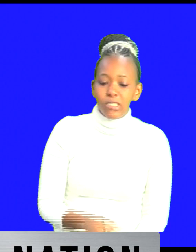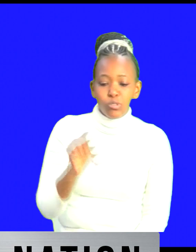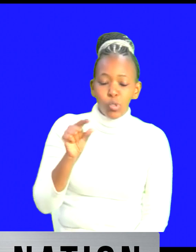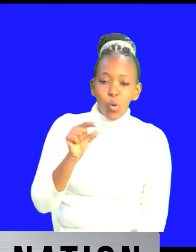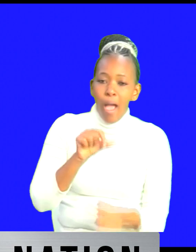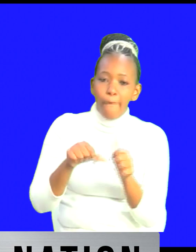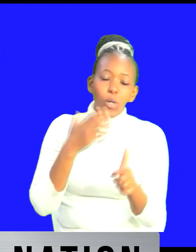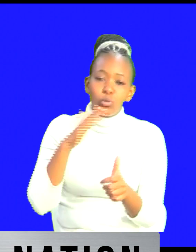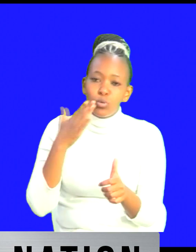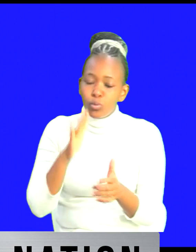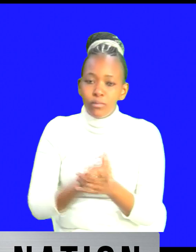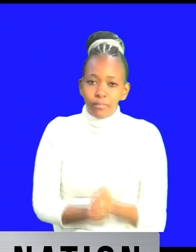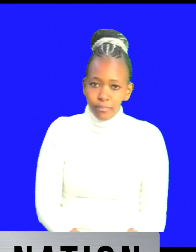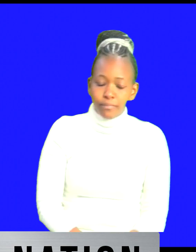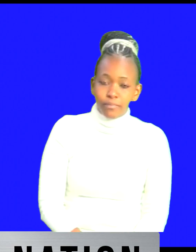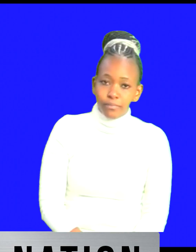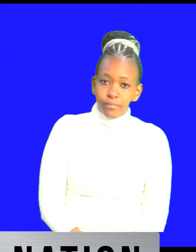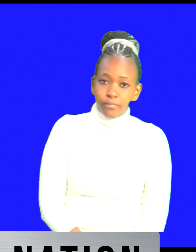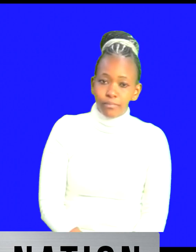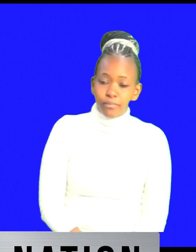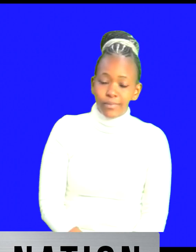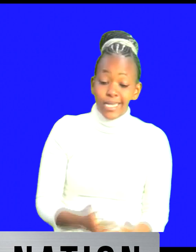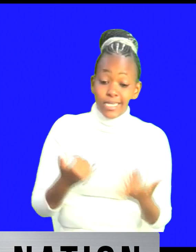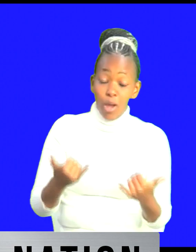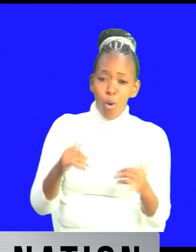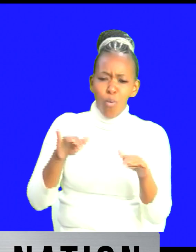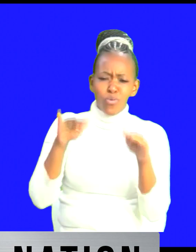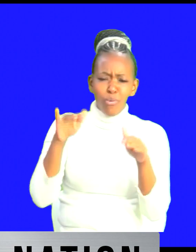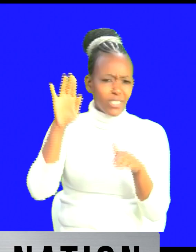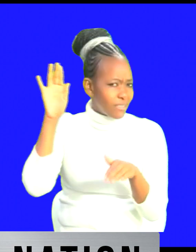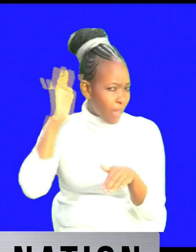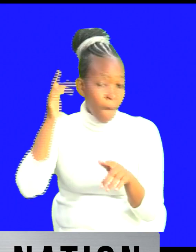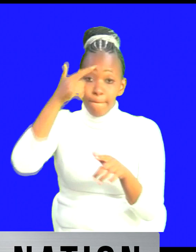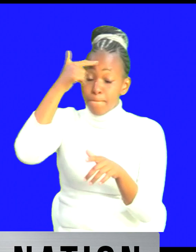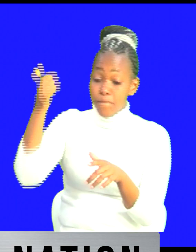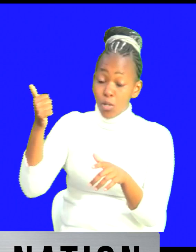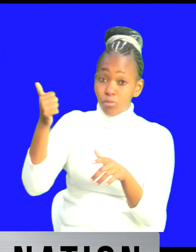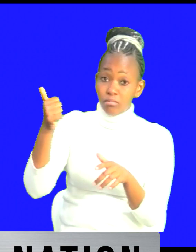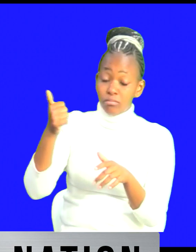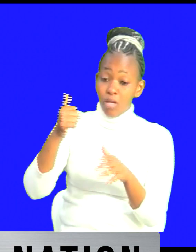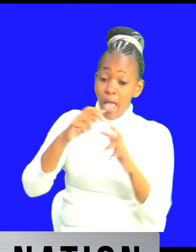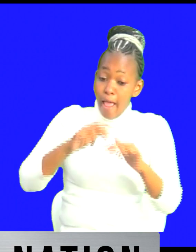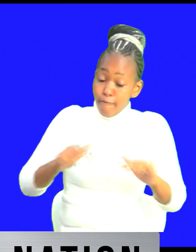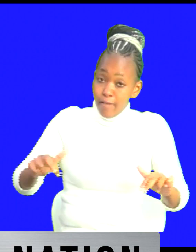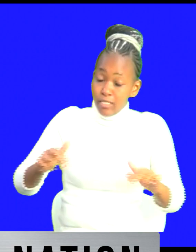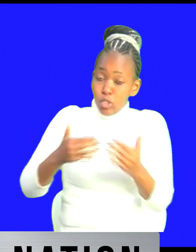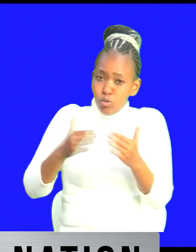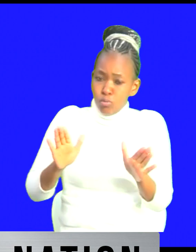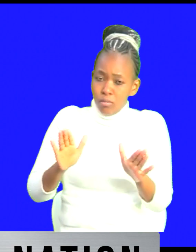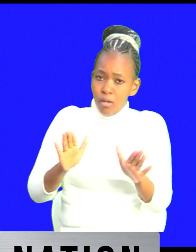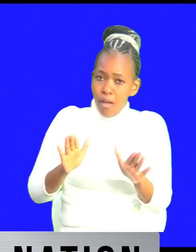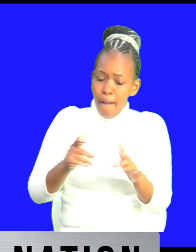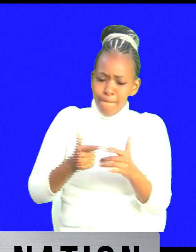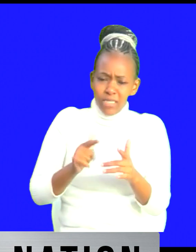break yeah where it has reached we are still waiting to hear uh because there's uh investigations were opened unfortunately